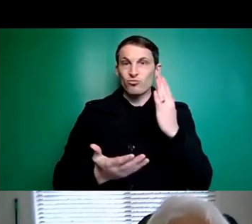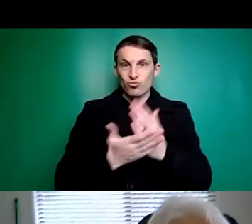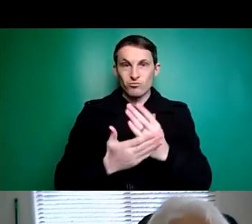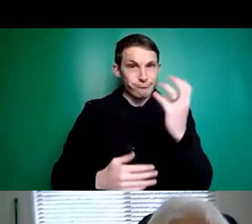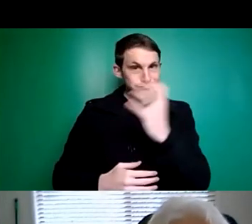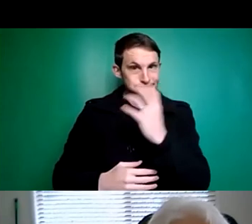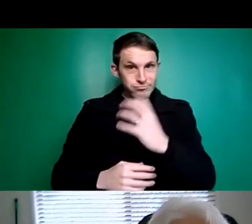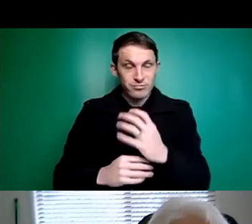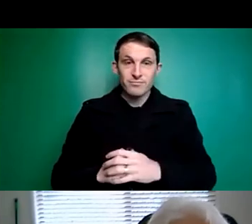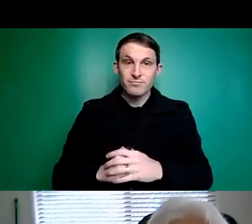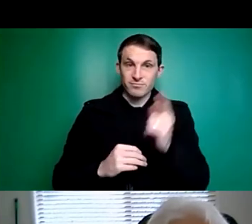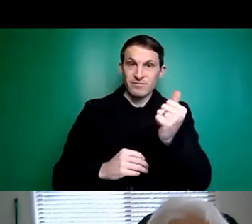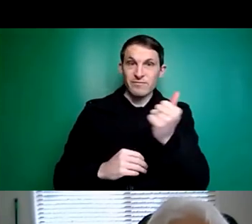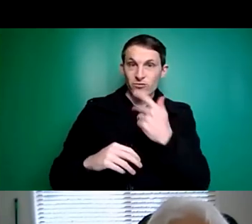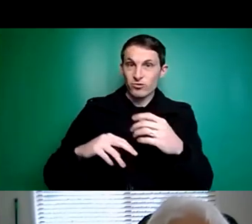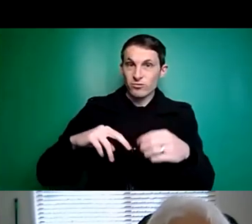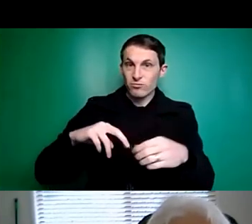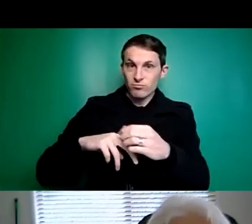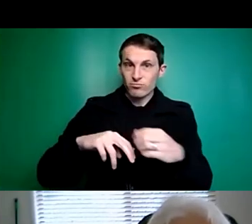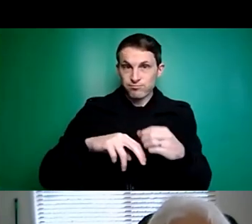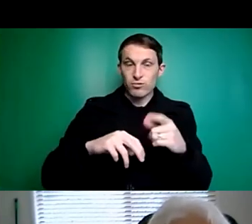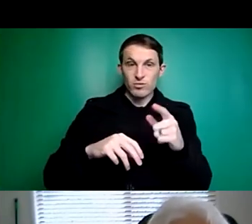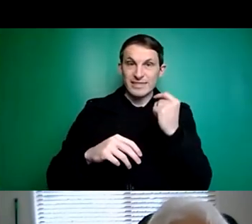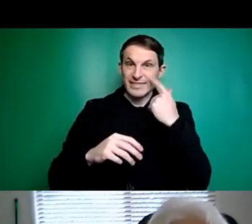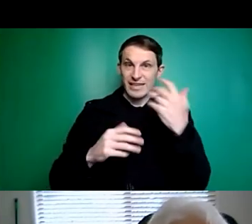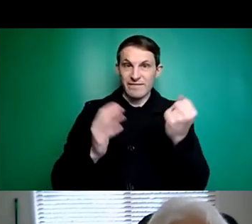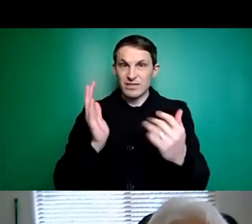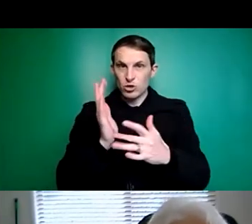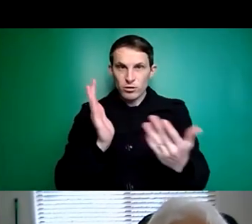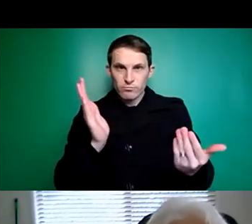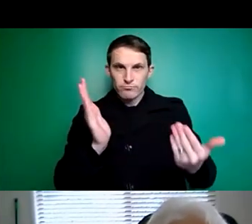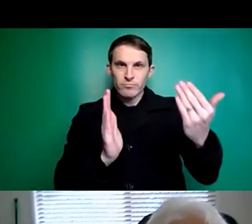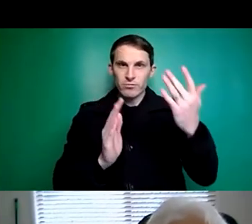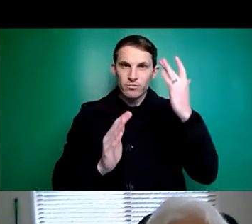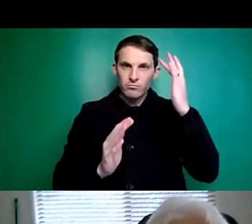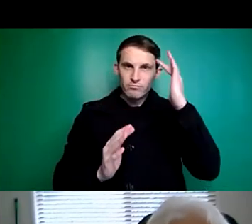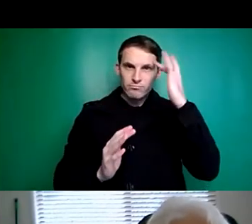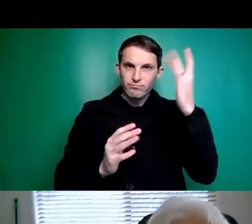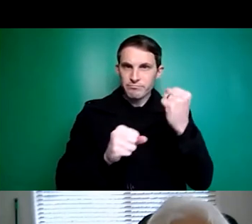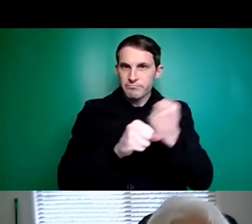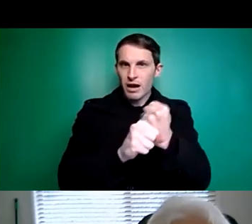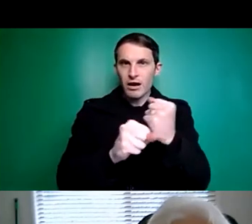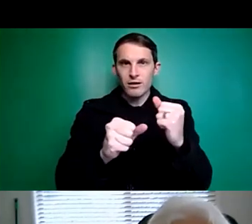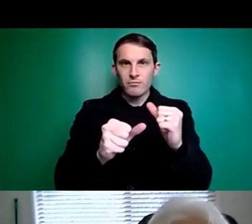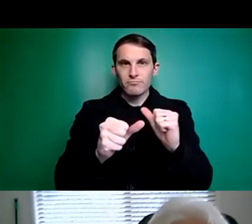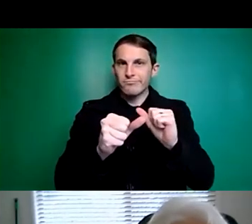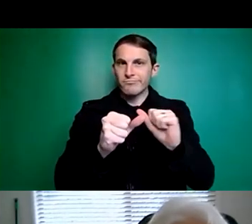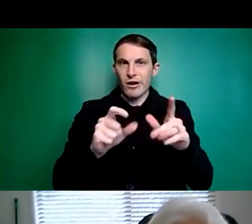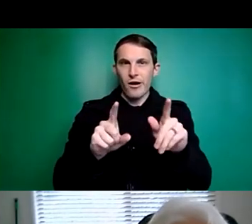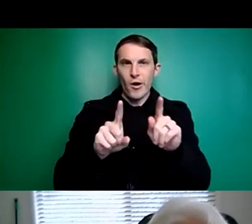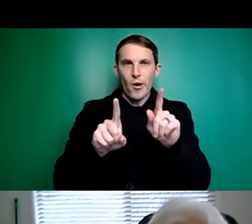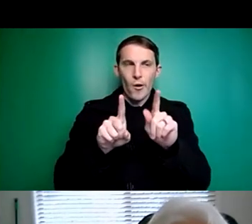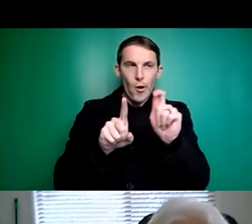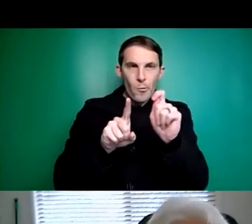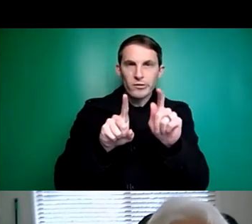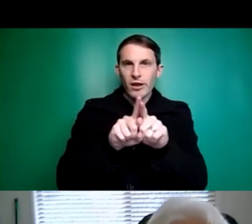prosthetics, we've seen some amazing advances in technology where it's almost like artificial intelligence and